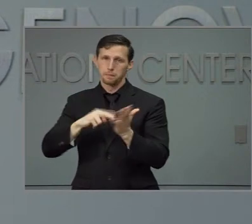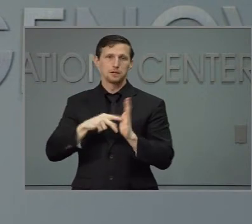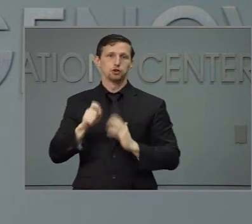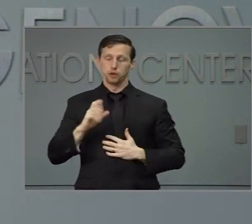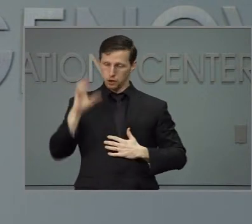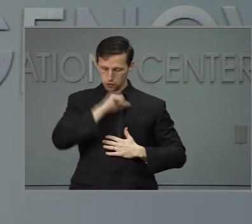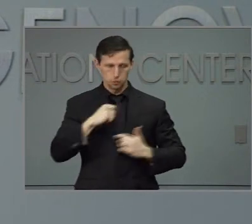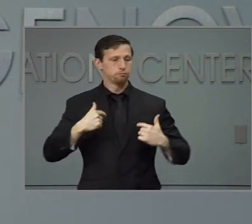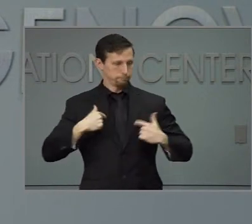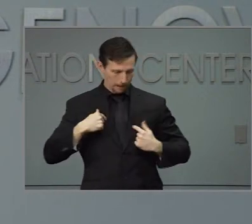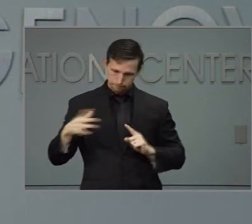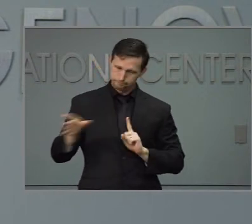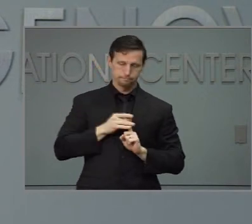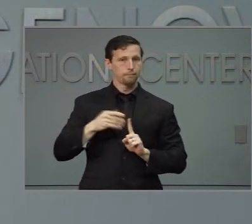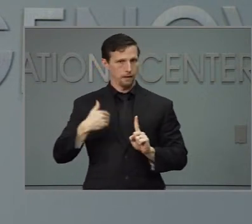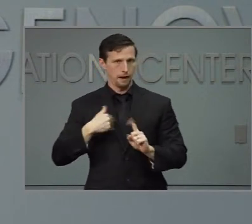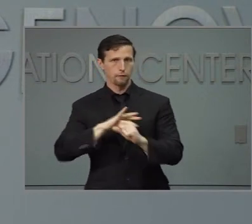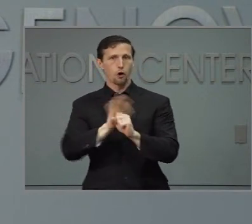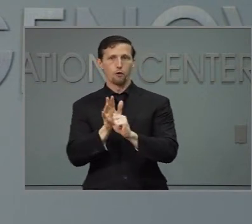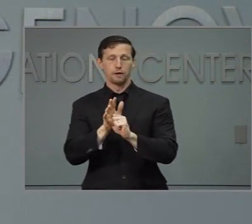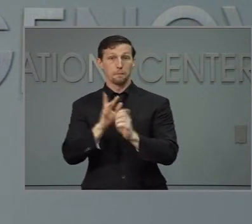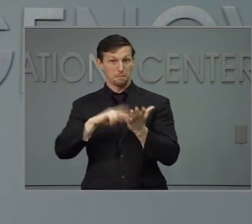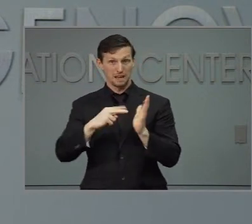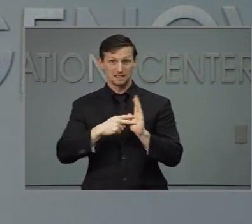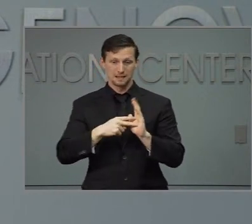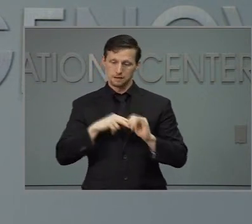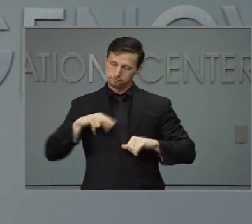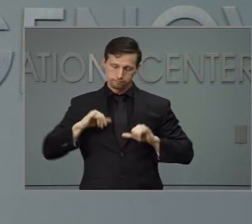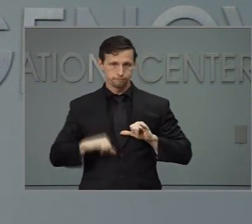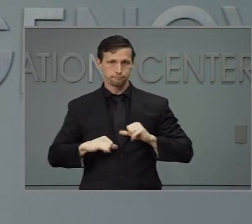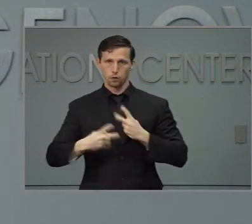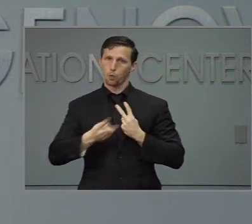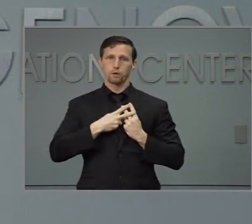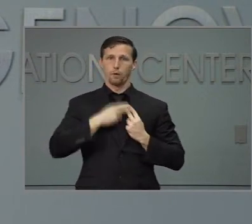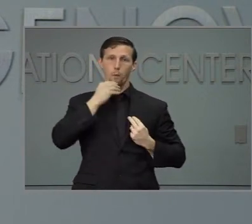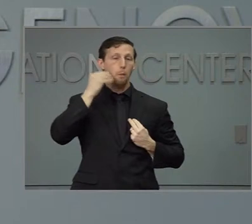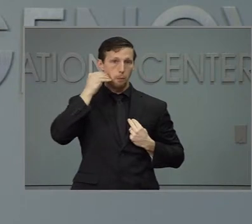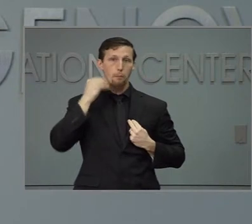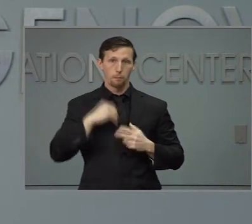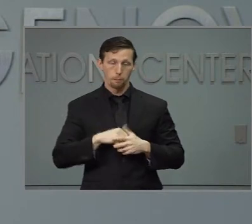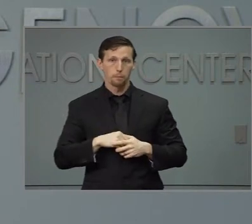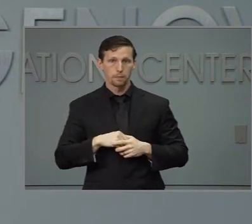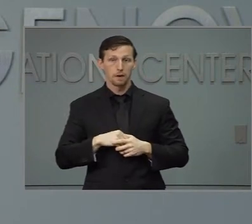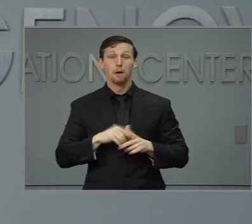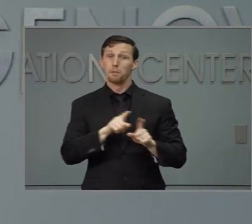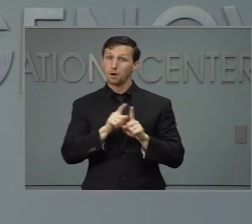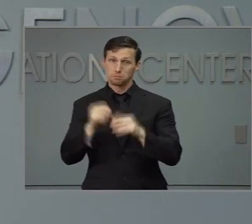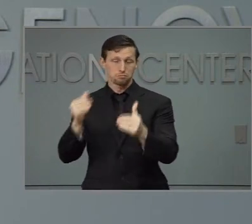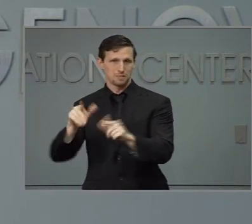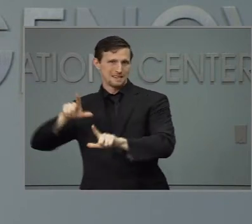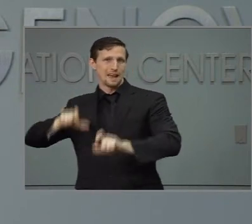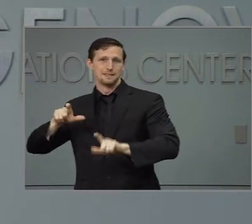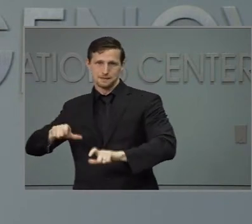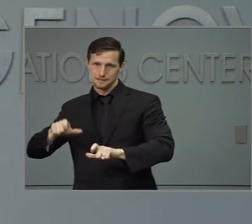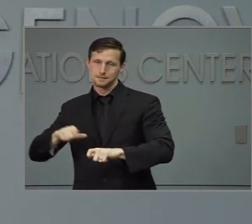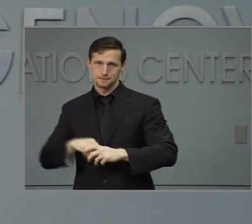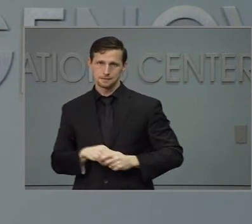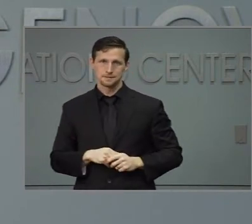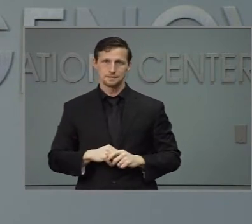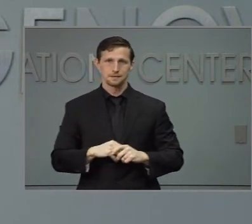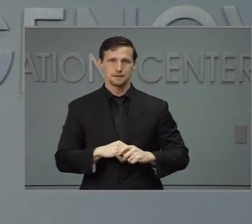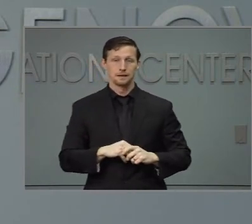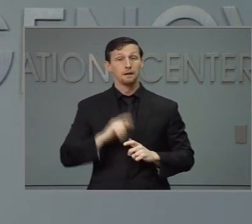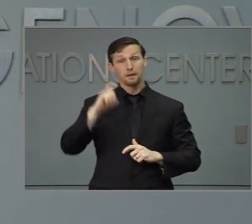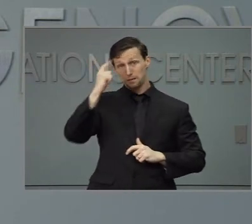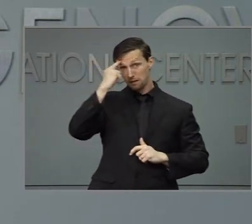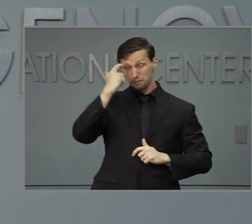and must isolate away from anyone at increased risk for severe disease and get yourself tested. As the governor